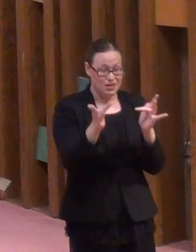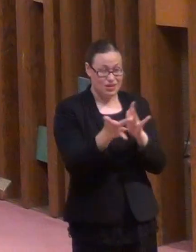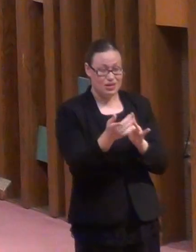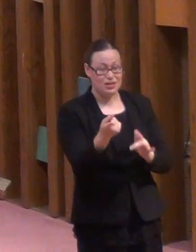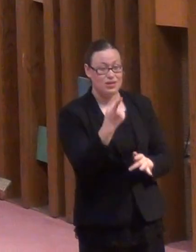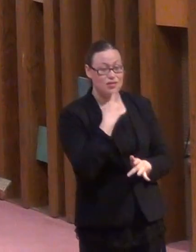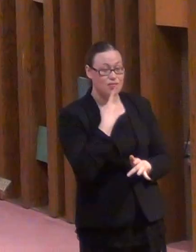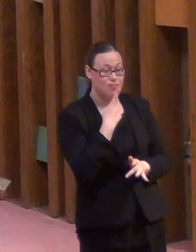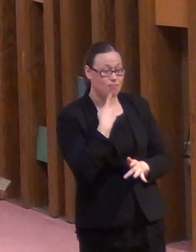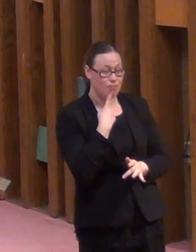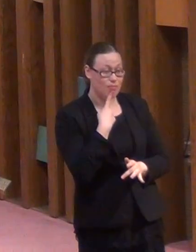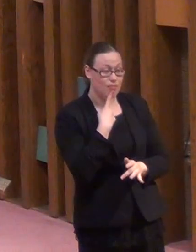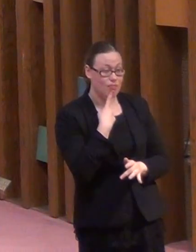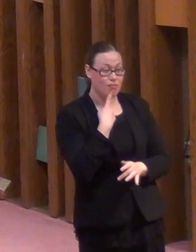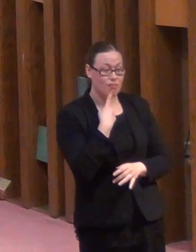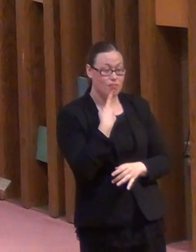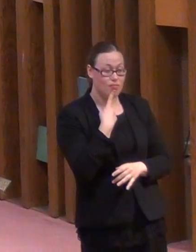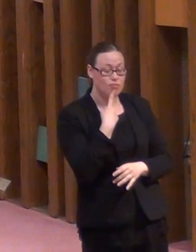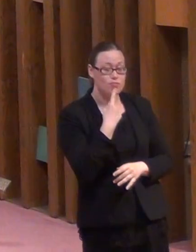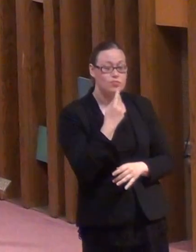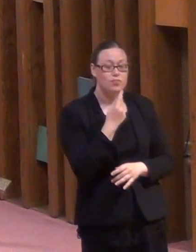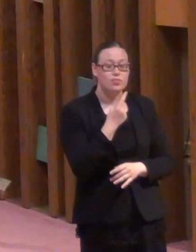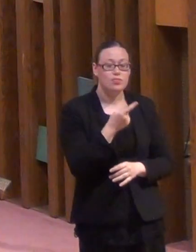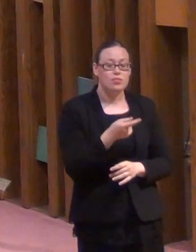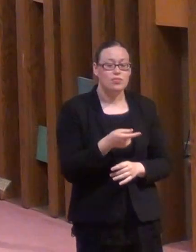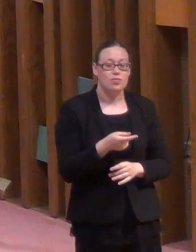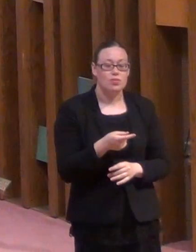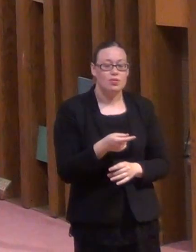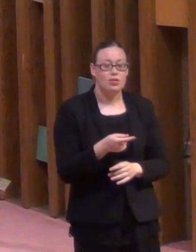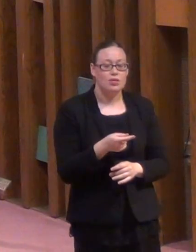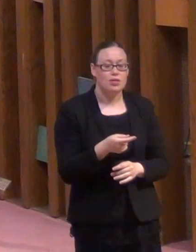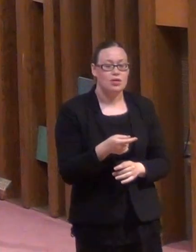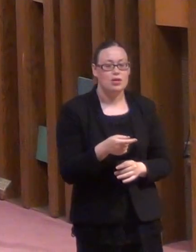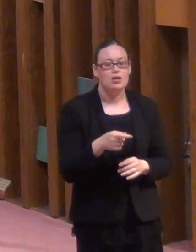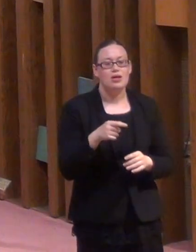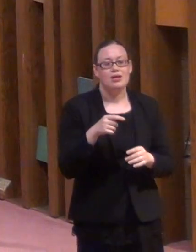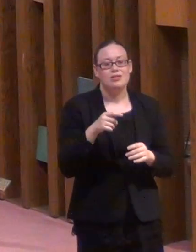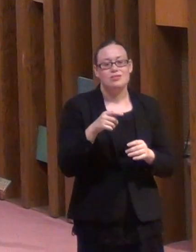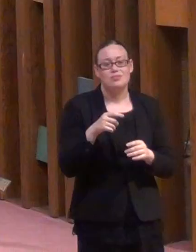to us is, take the long view.